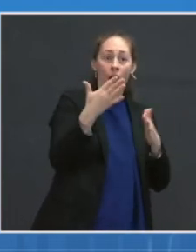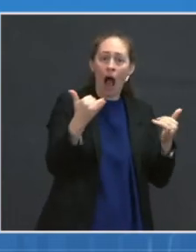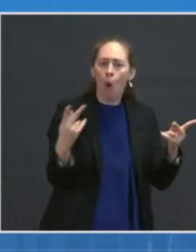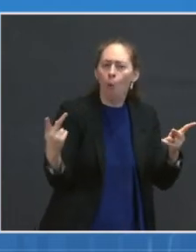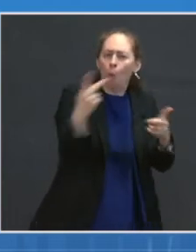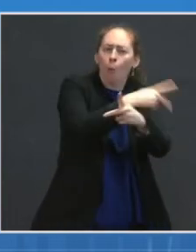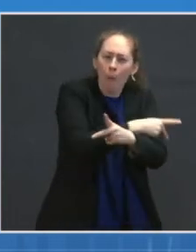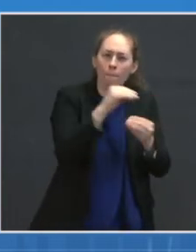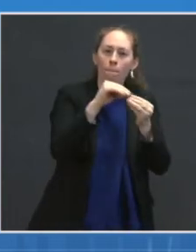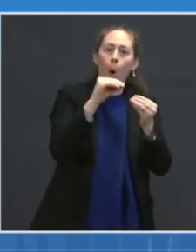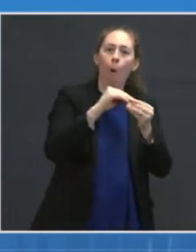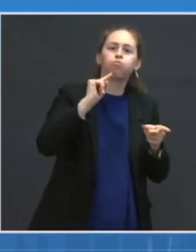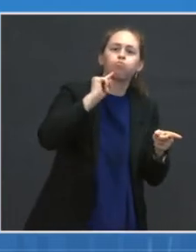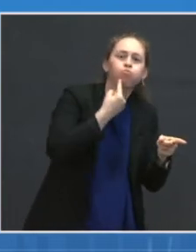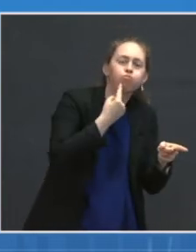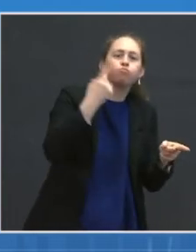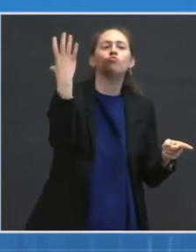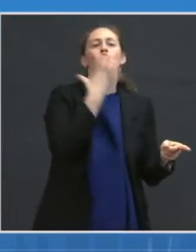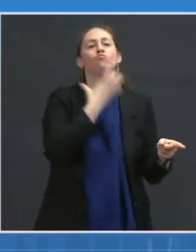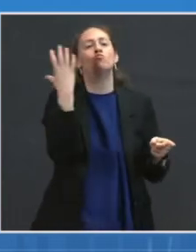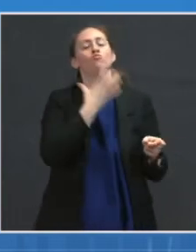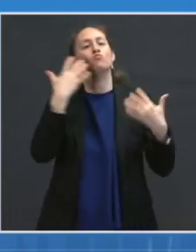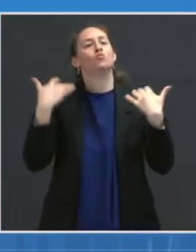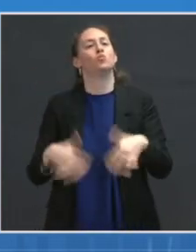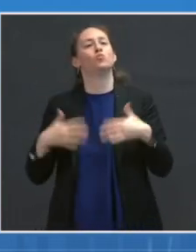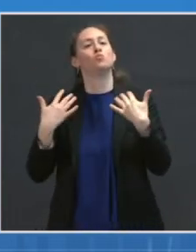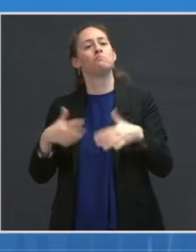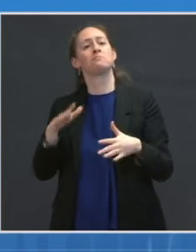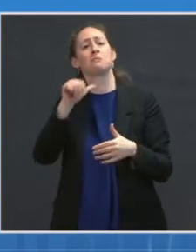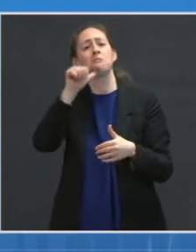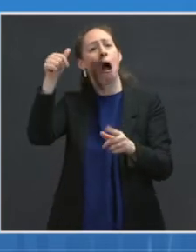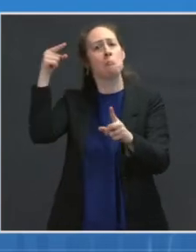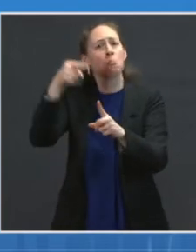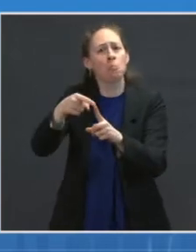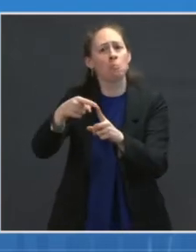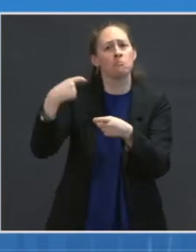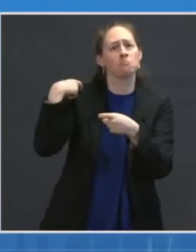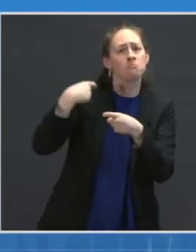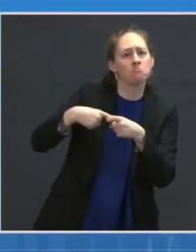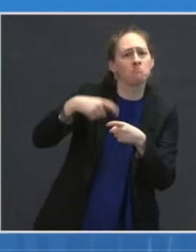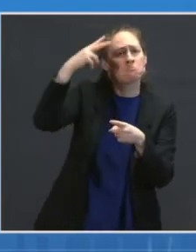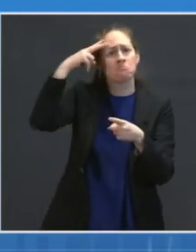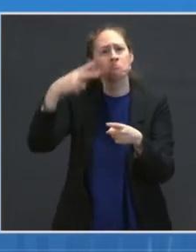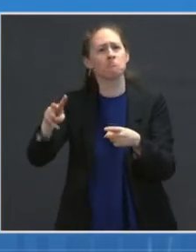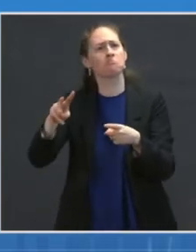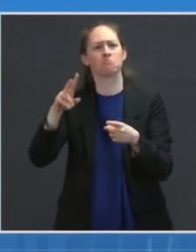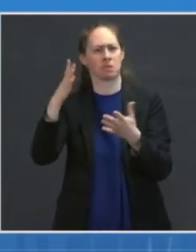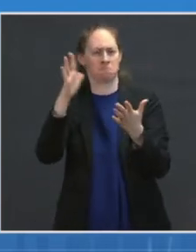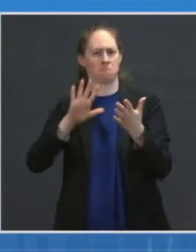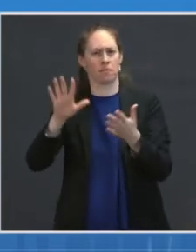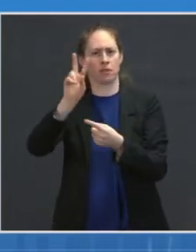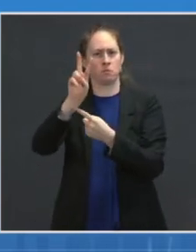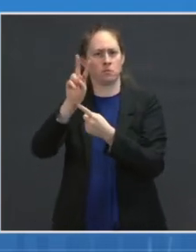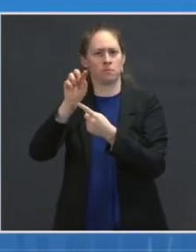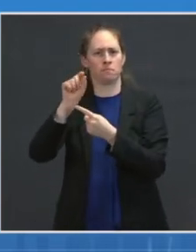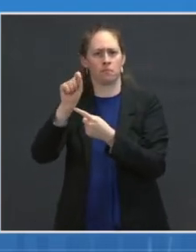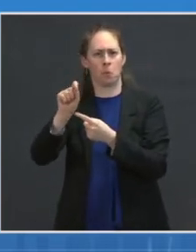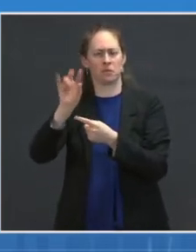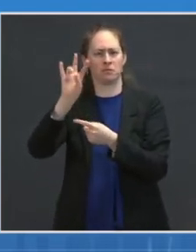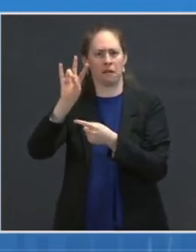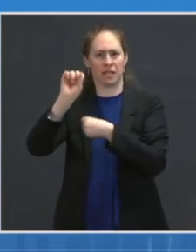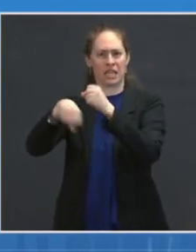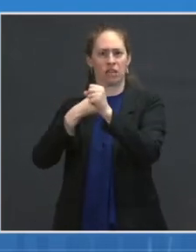persons, dropping 2.7 years, levels not seen since 2001. And Hispanic